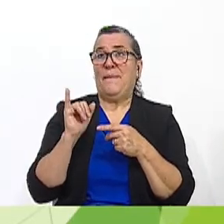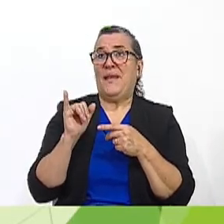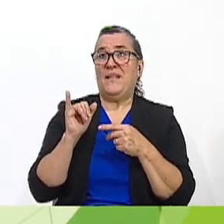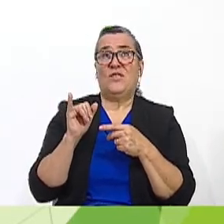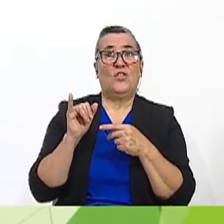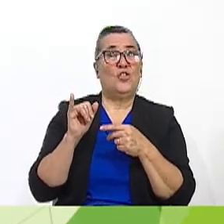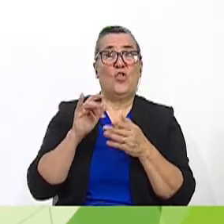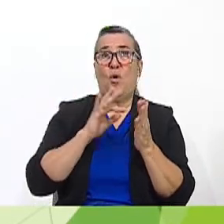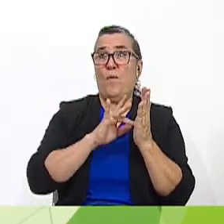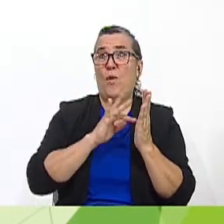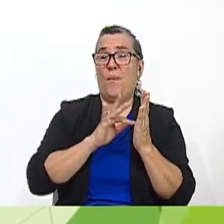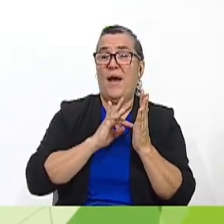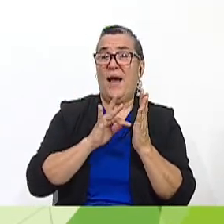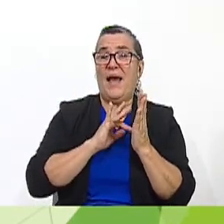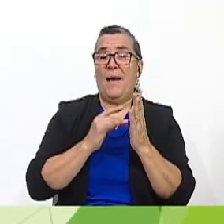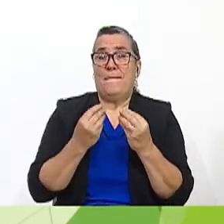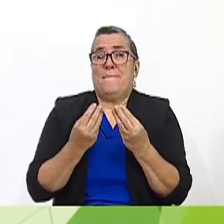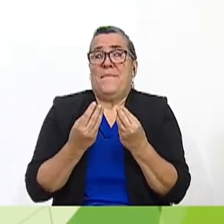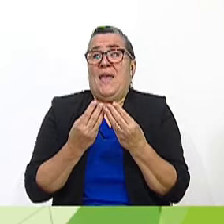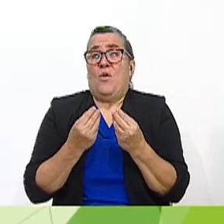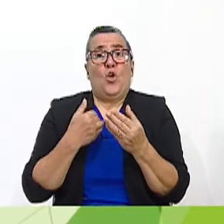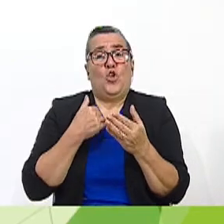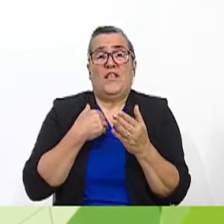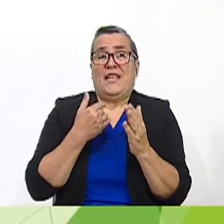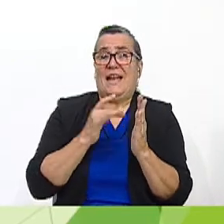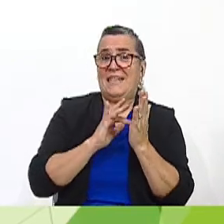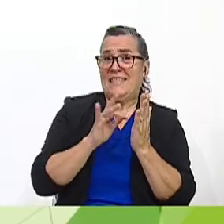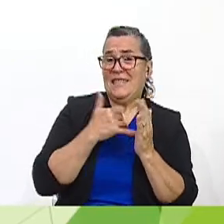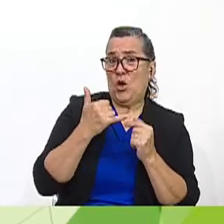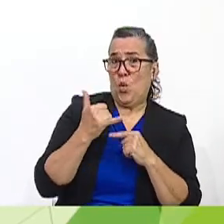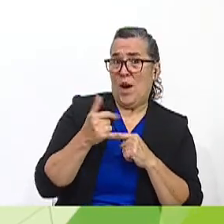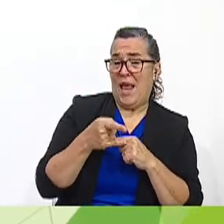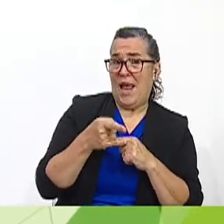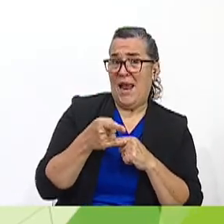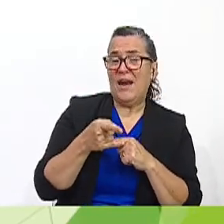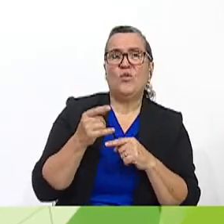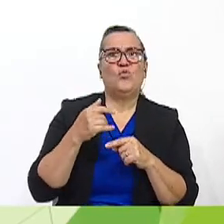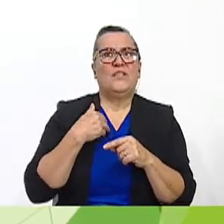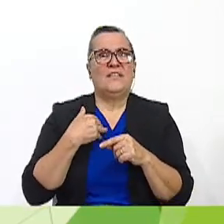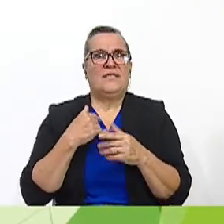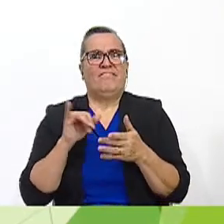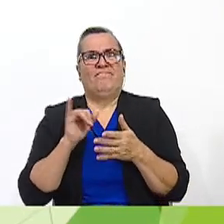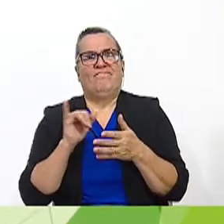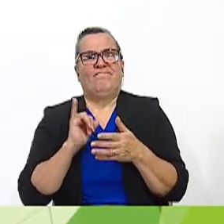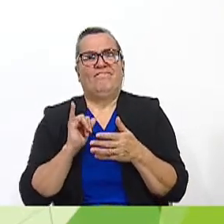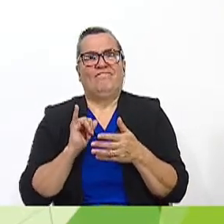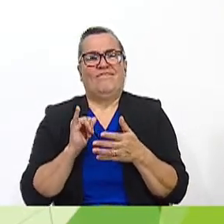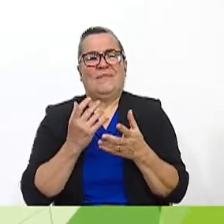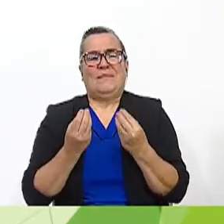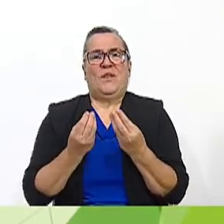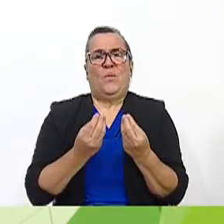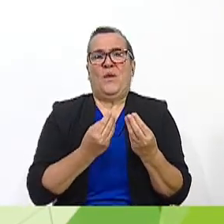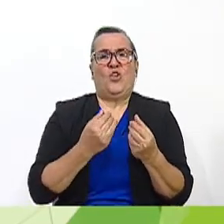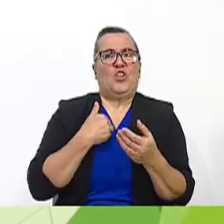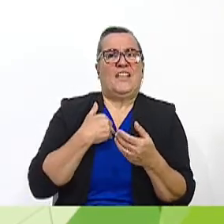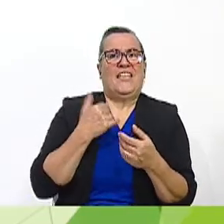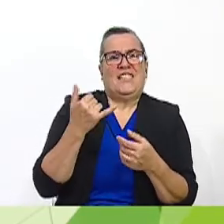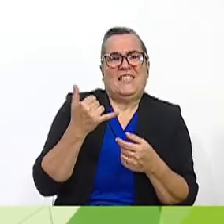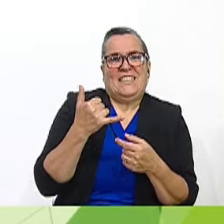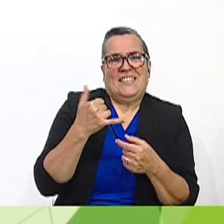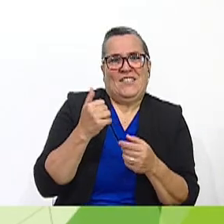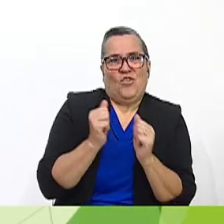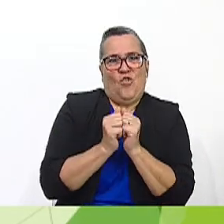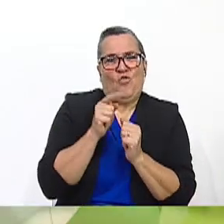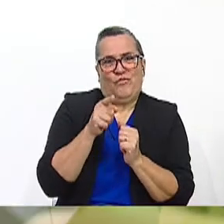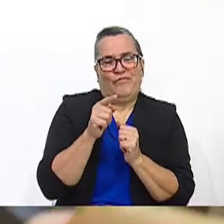no mobile phone phobia. So it means that you are like very fear of not having your phone with